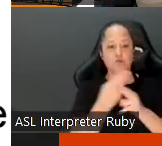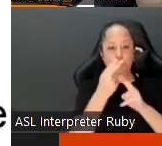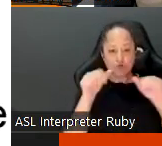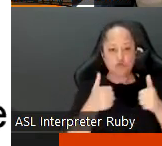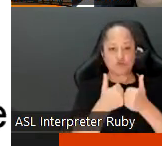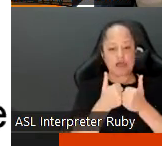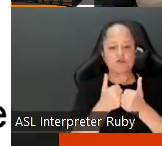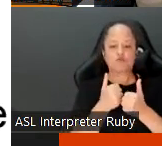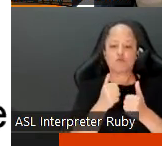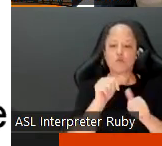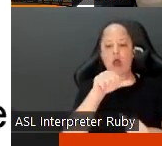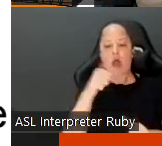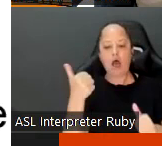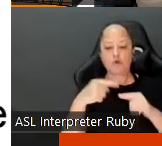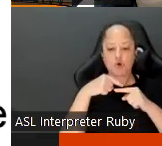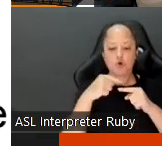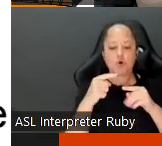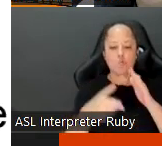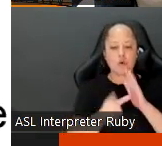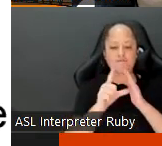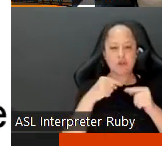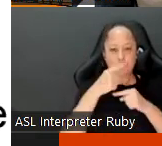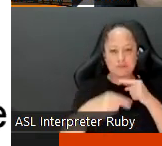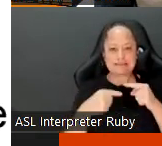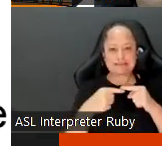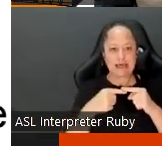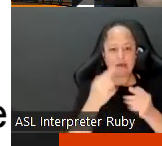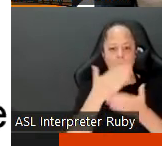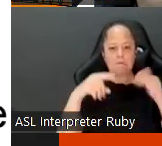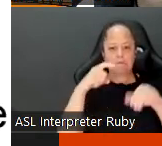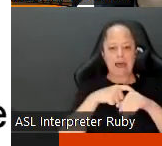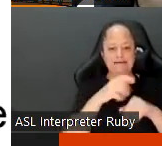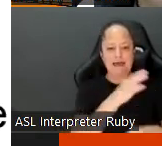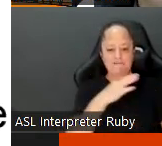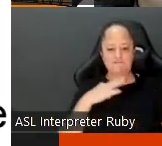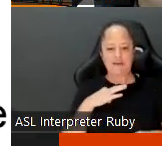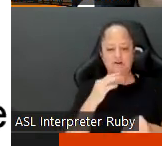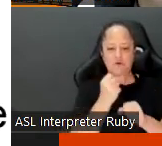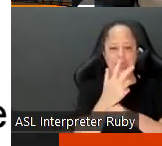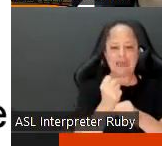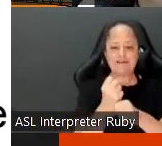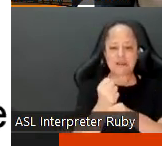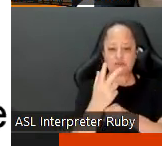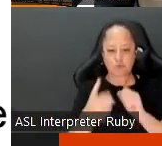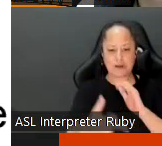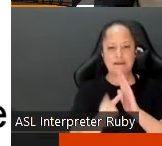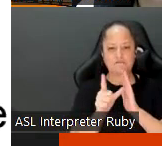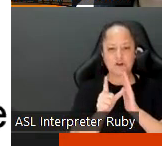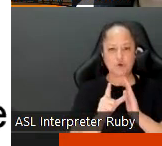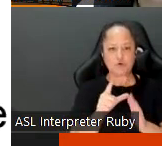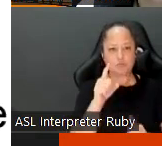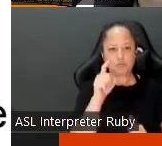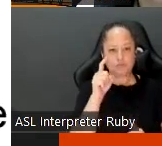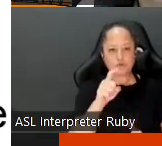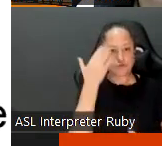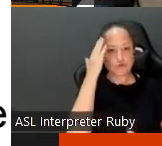other review cycles um part-time faculty are reviewed every three years um and you should note that